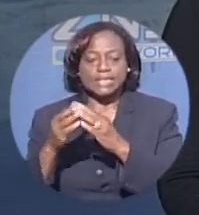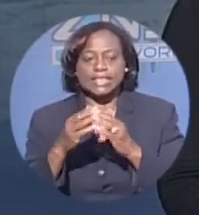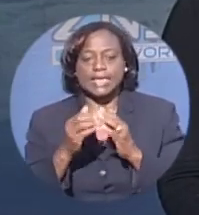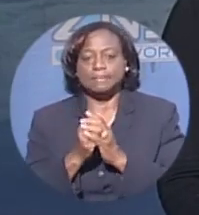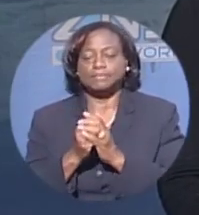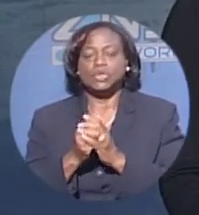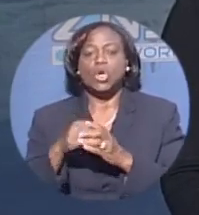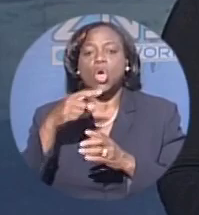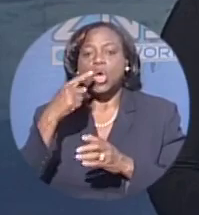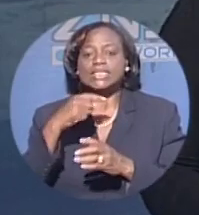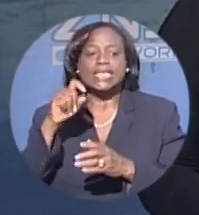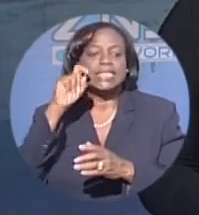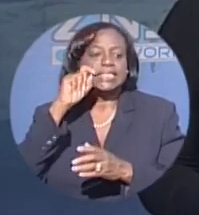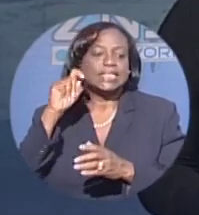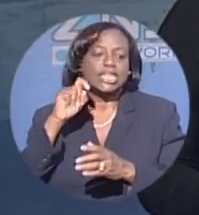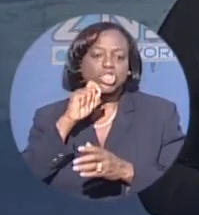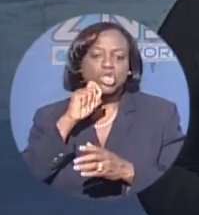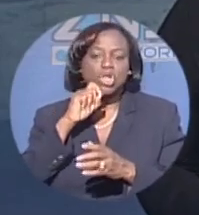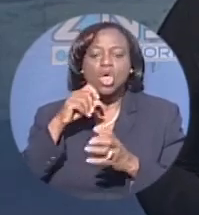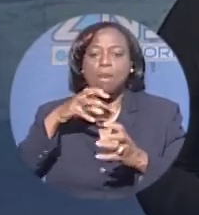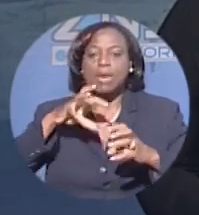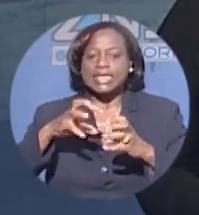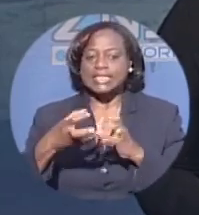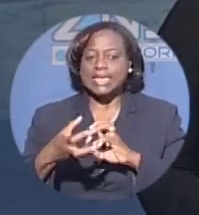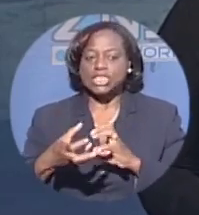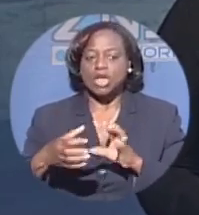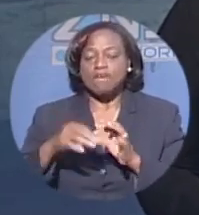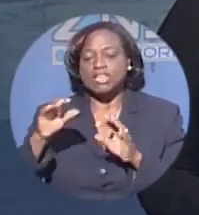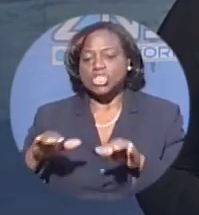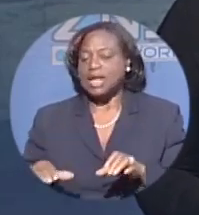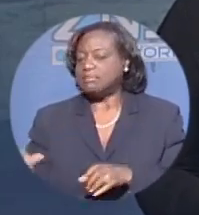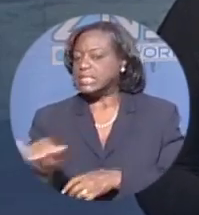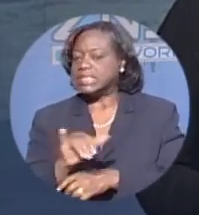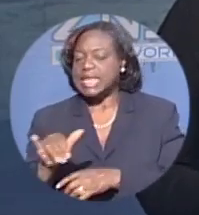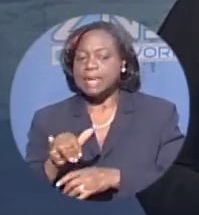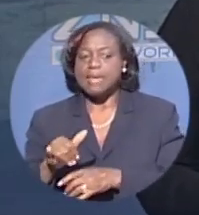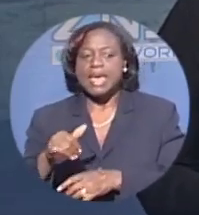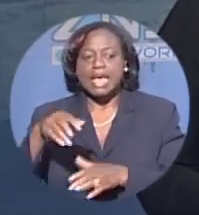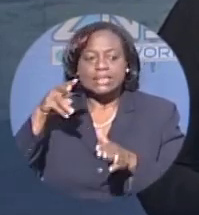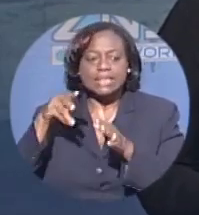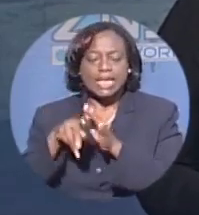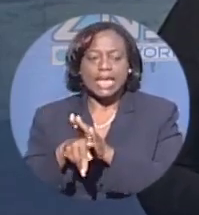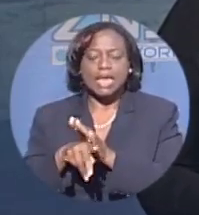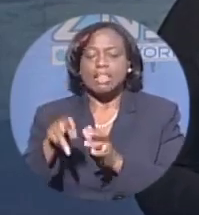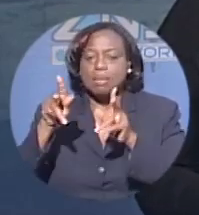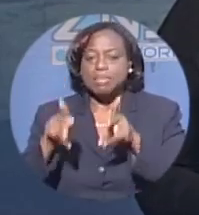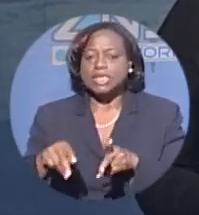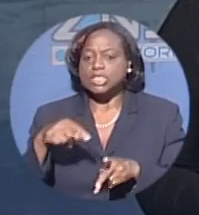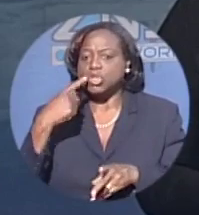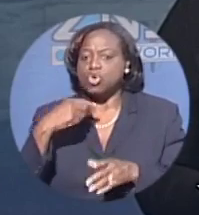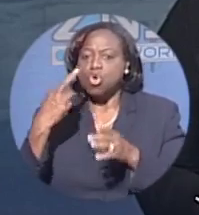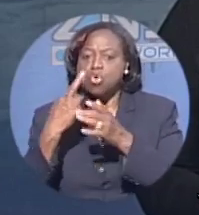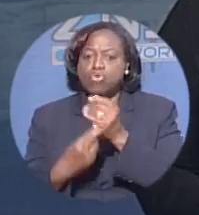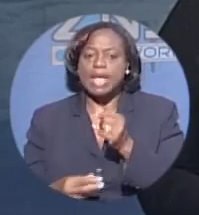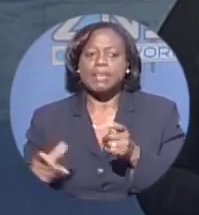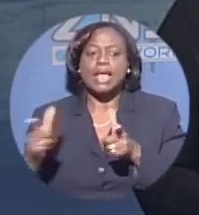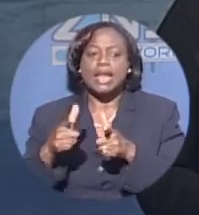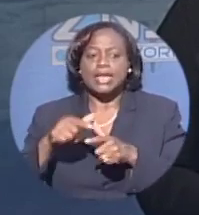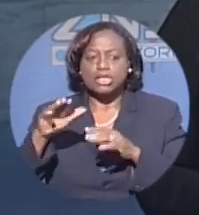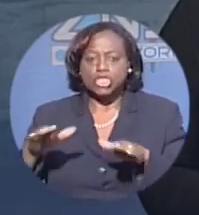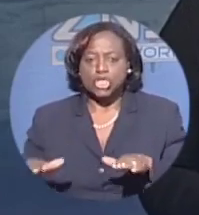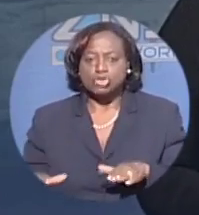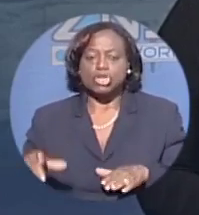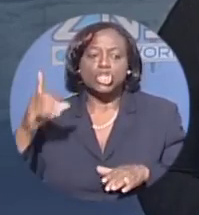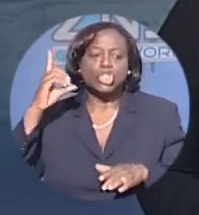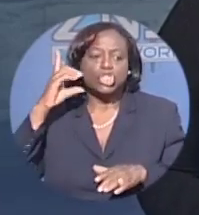likened the sexual molestation of a child to manslaughter. And the persons who rape little children upon conviction should face